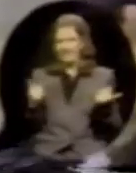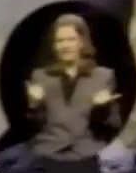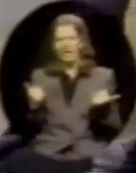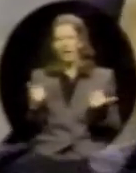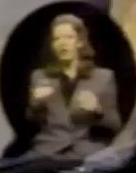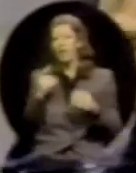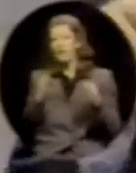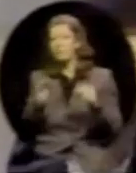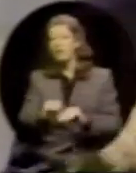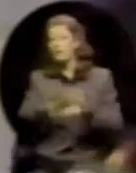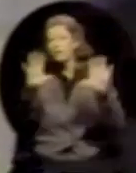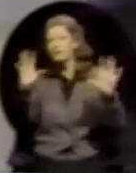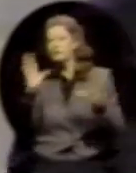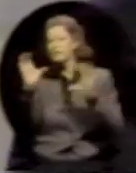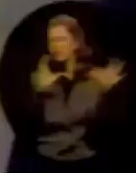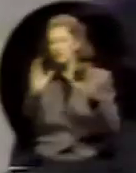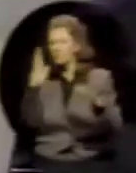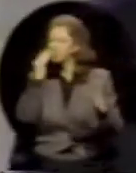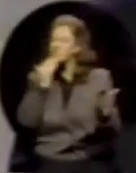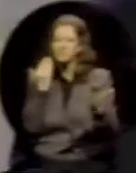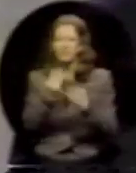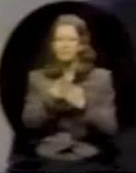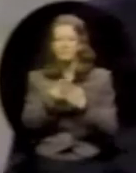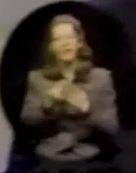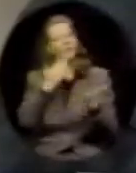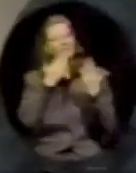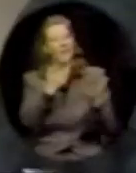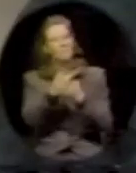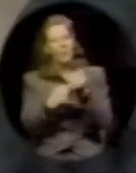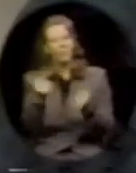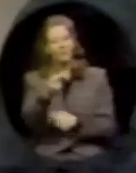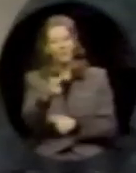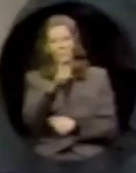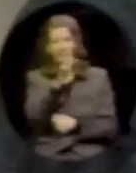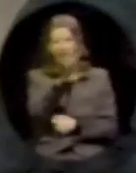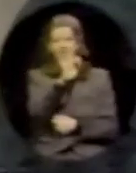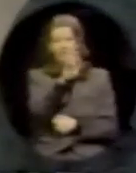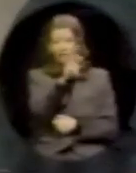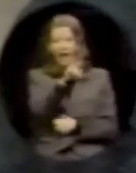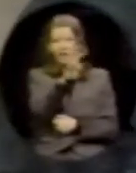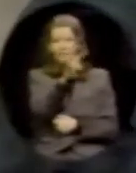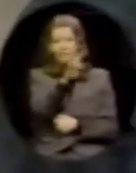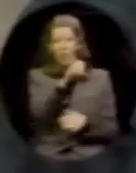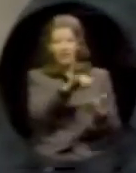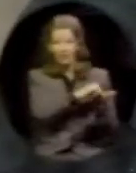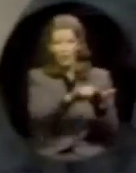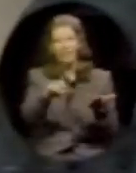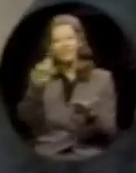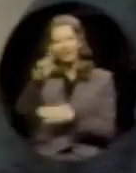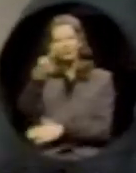I think we're well on our way. Well, we thank both of you, Dr. Frank Bowe in New York, Dr. King Jordan here in Washington. Thank you.